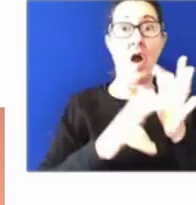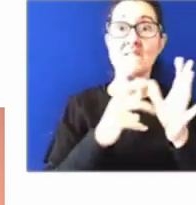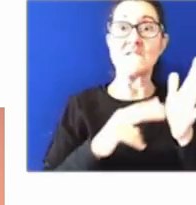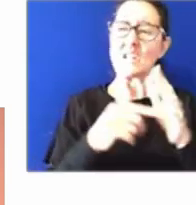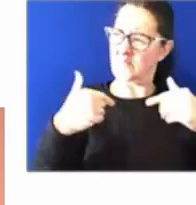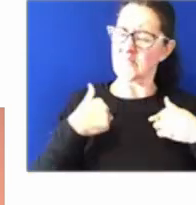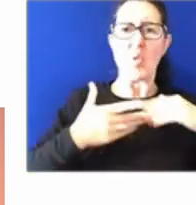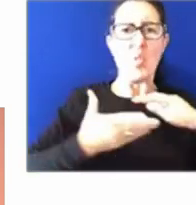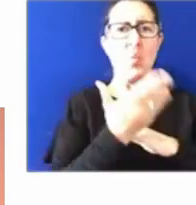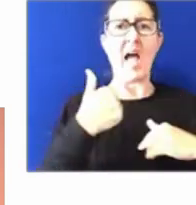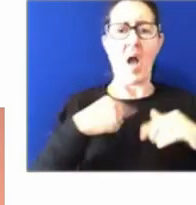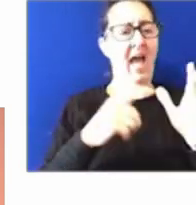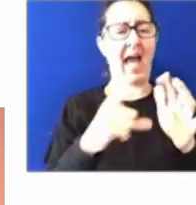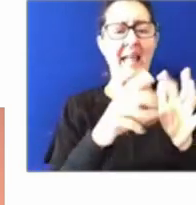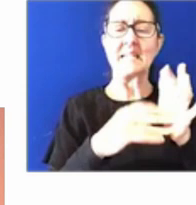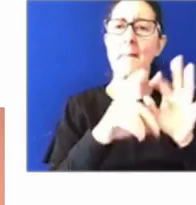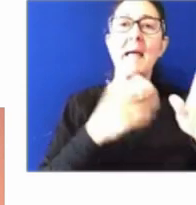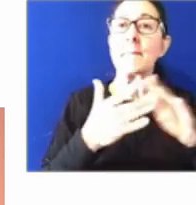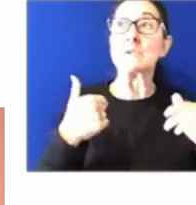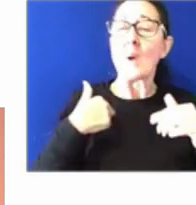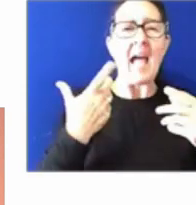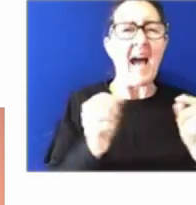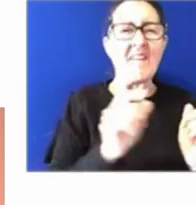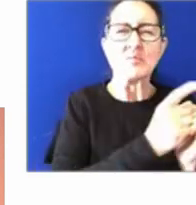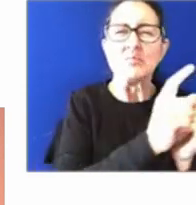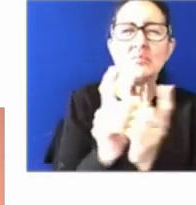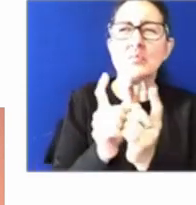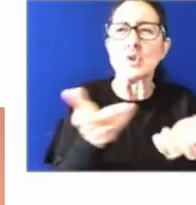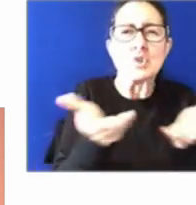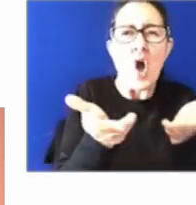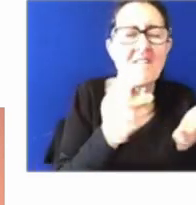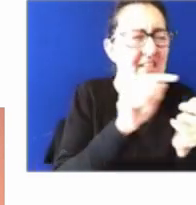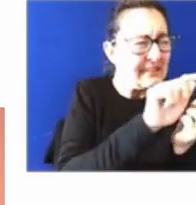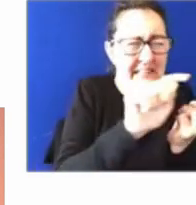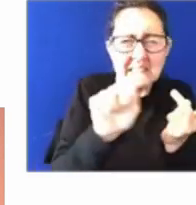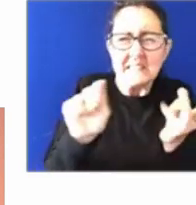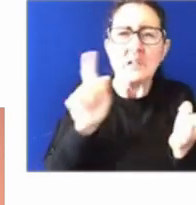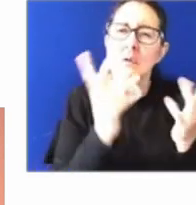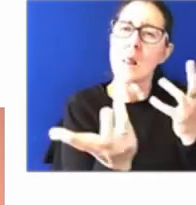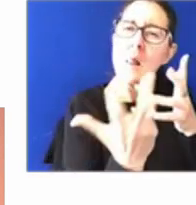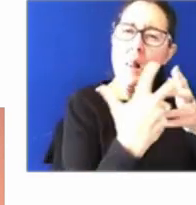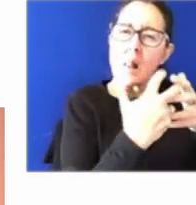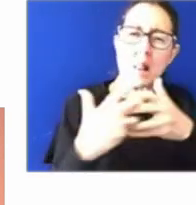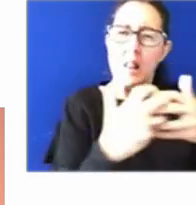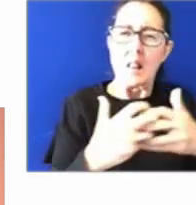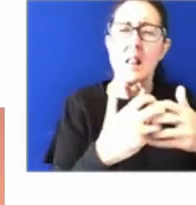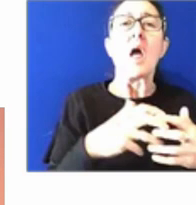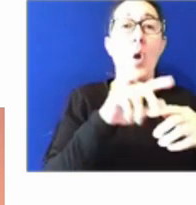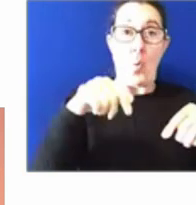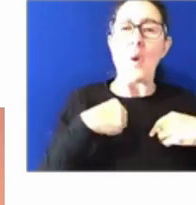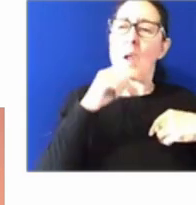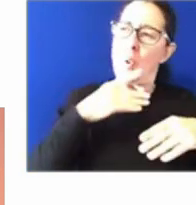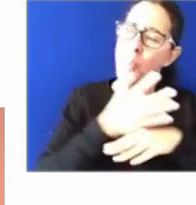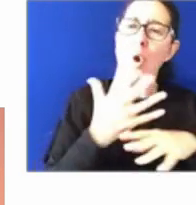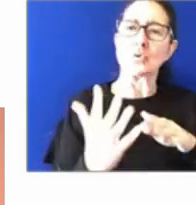approach to learning and development. The Academy is focused on equipping all of us with the